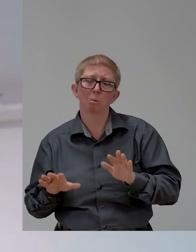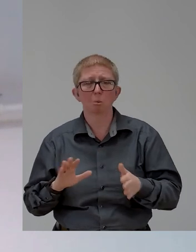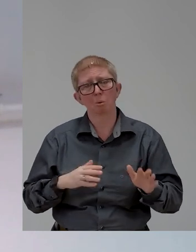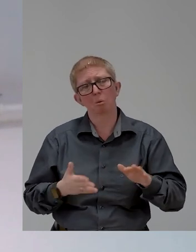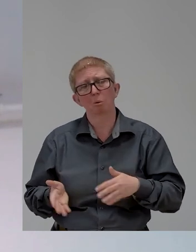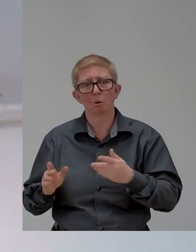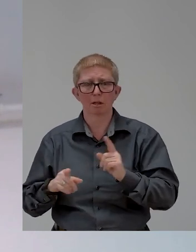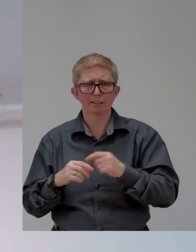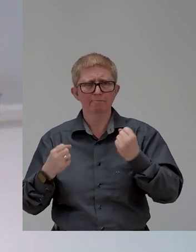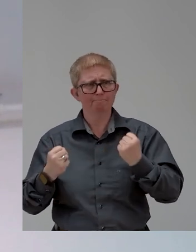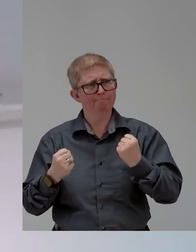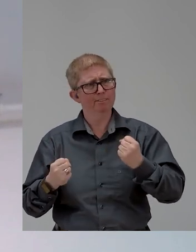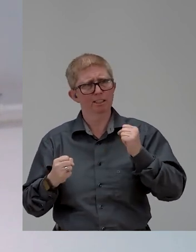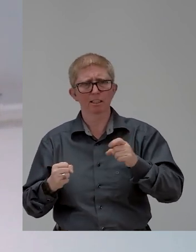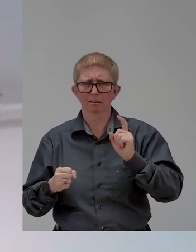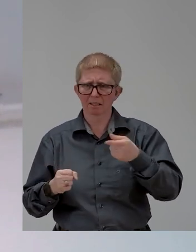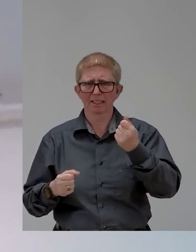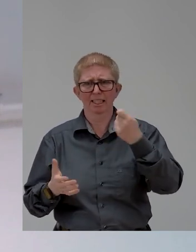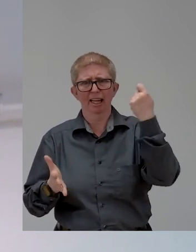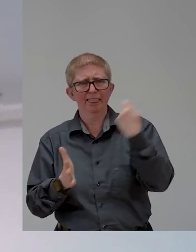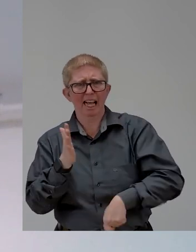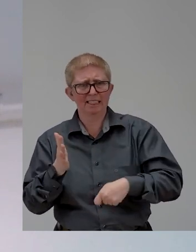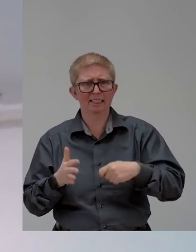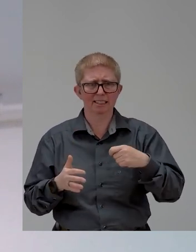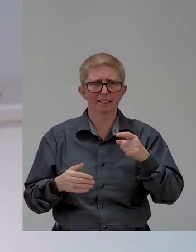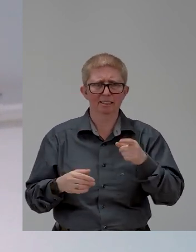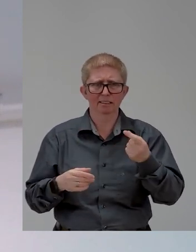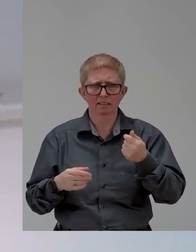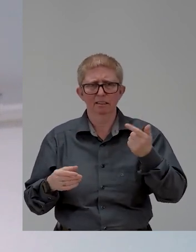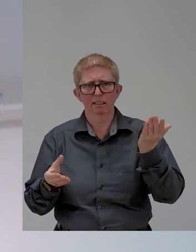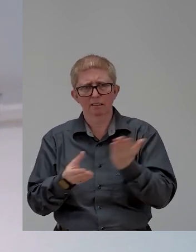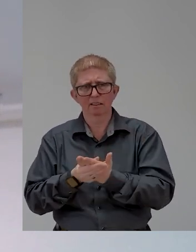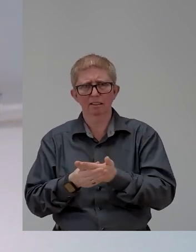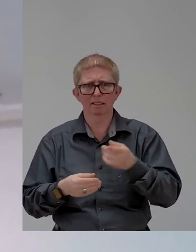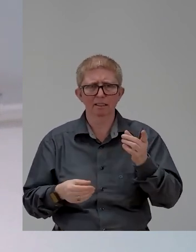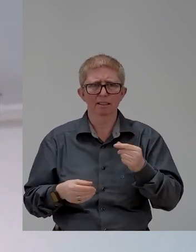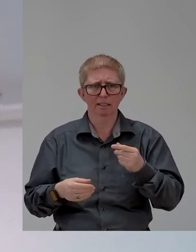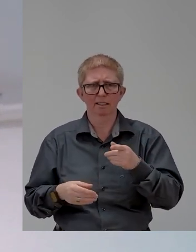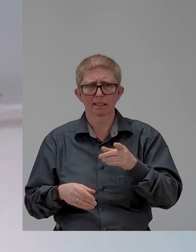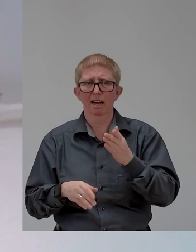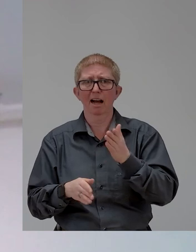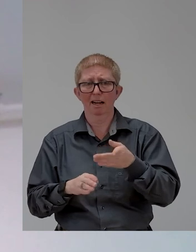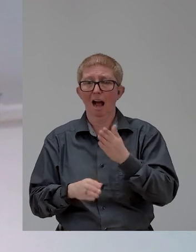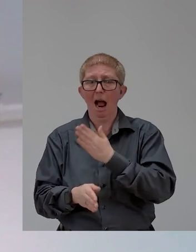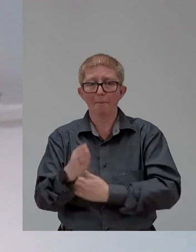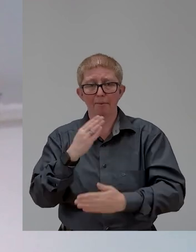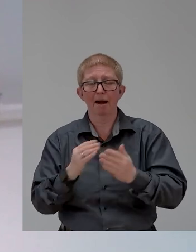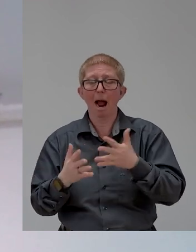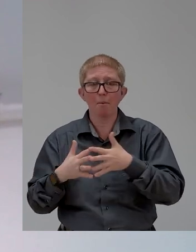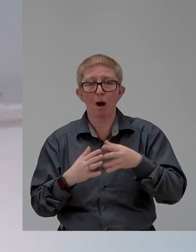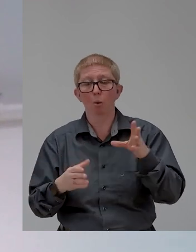Disabilities Act and our employment levels have been a disaster. In contrast, we see countries like Brazil, which have actually